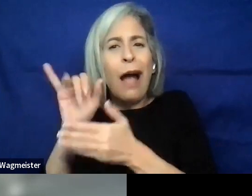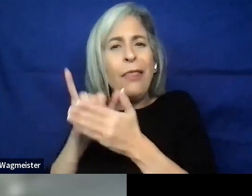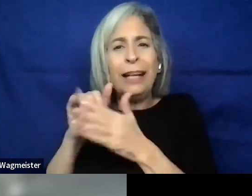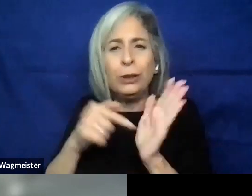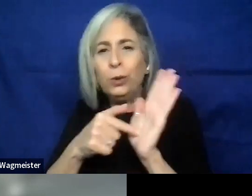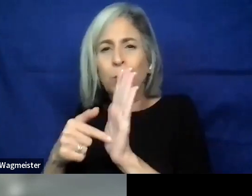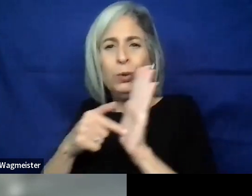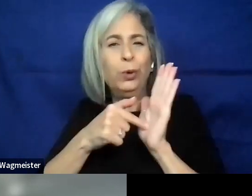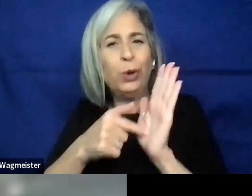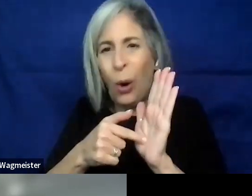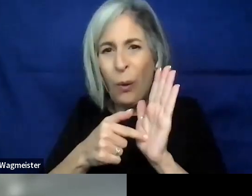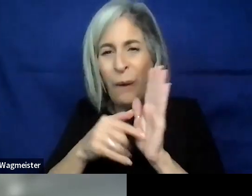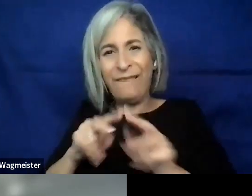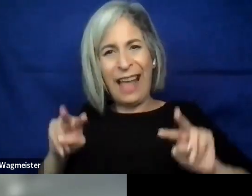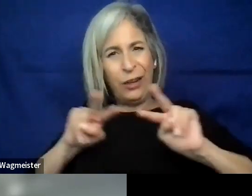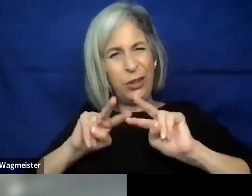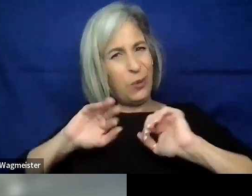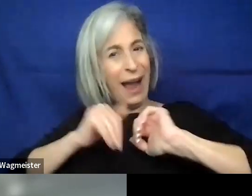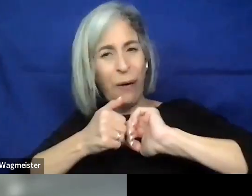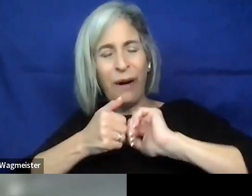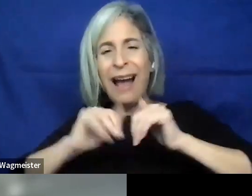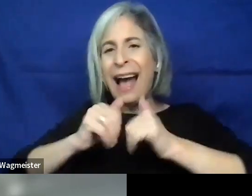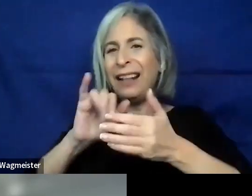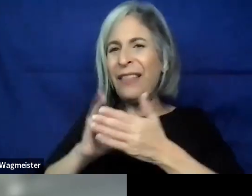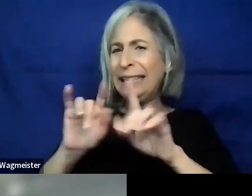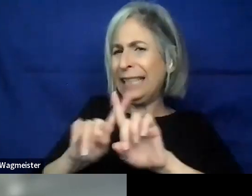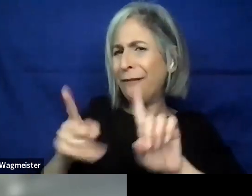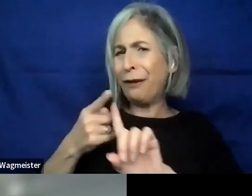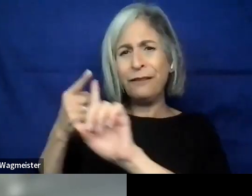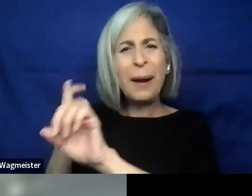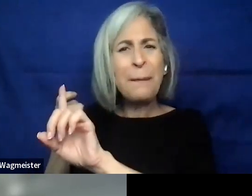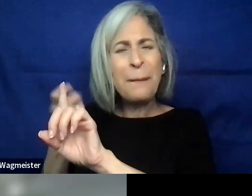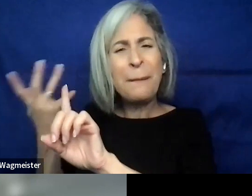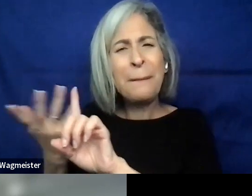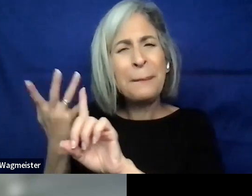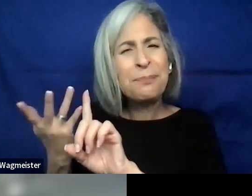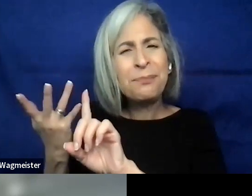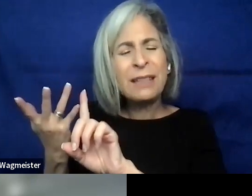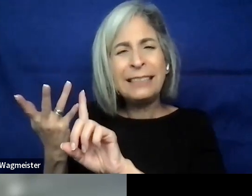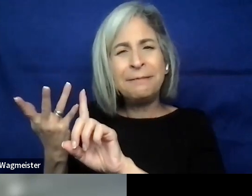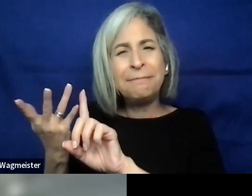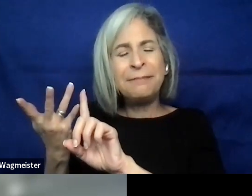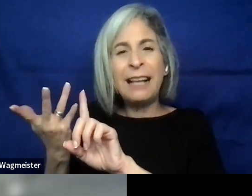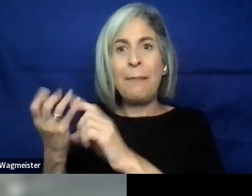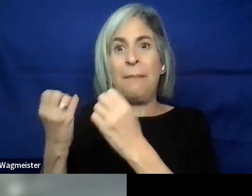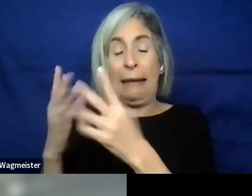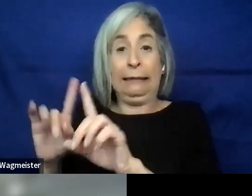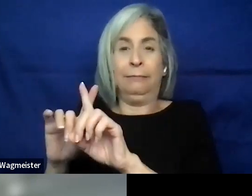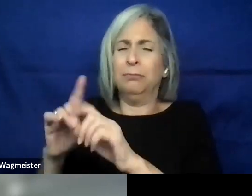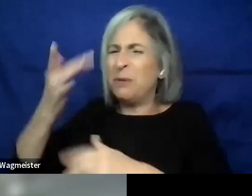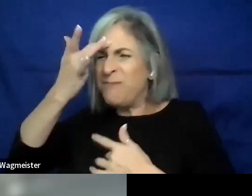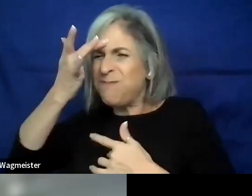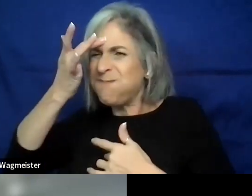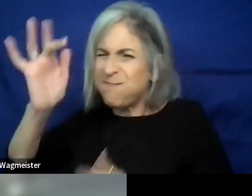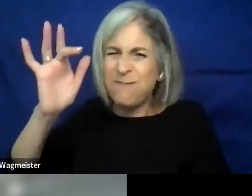show value? And and how does that differ from? We've got lots of brilliant training and